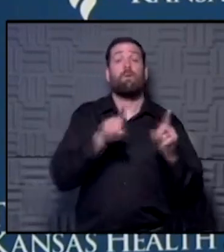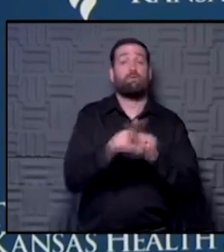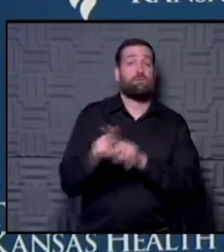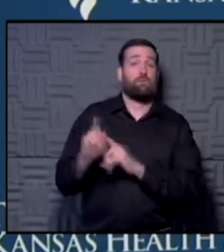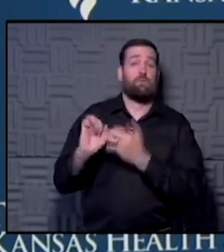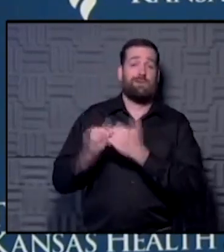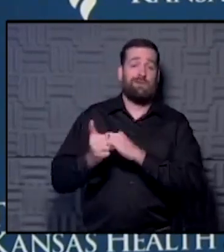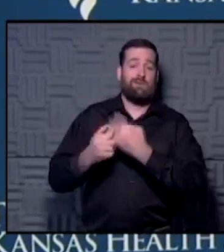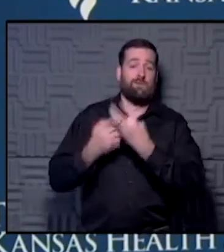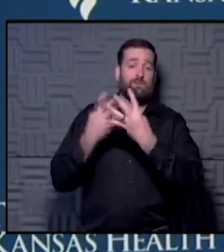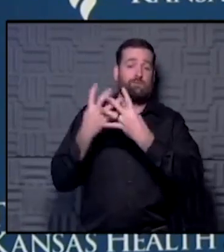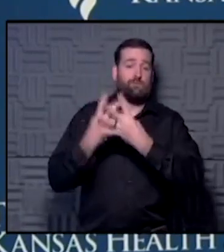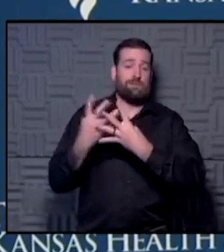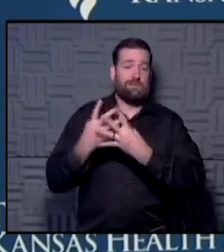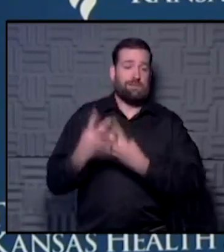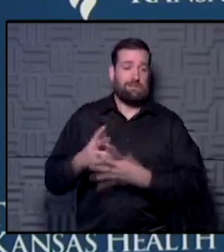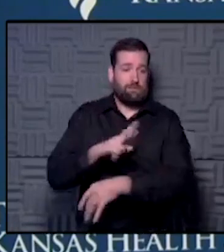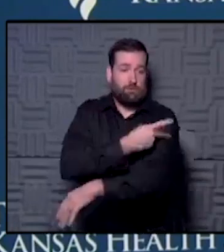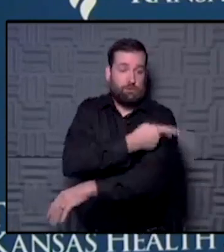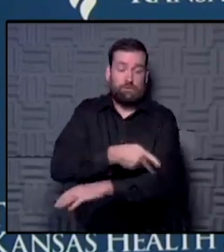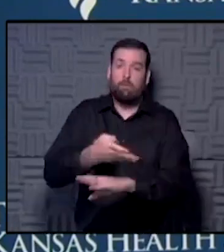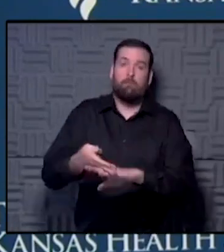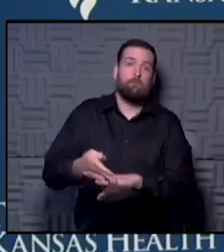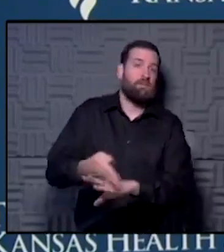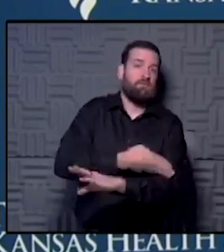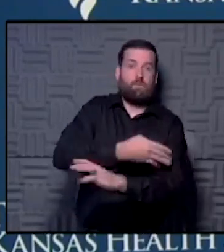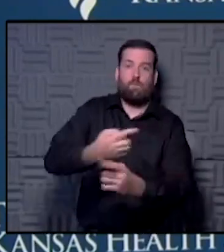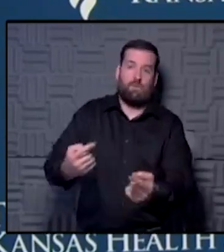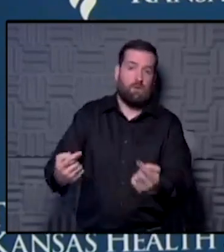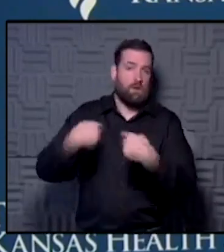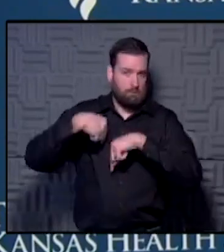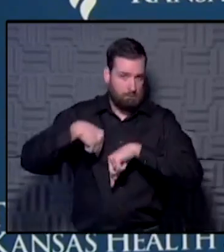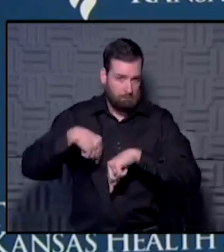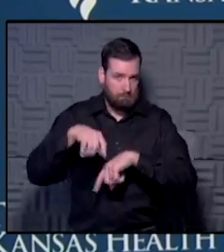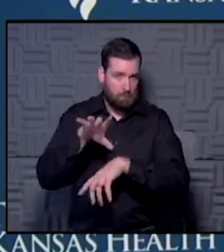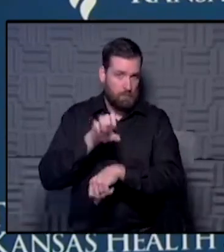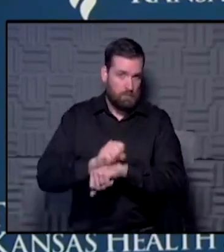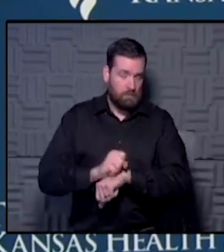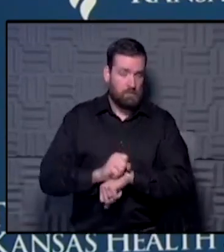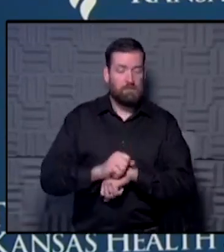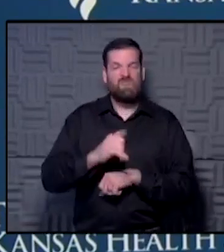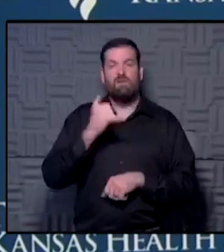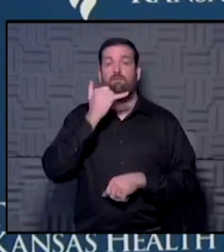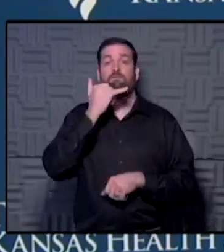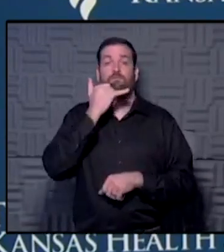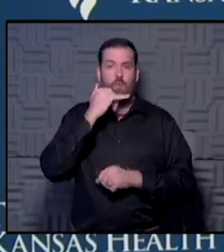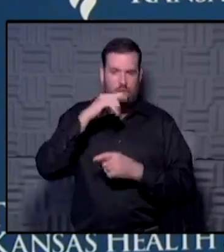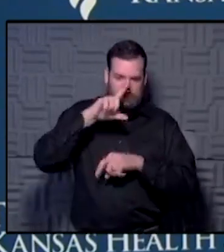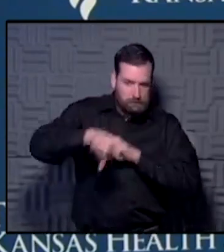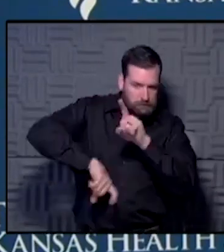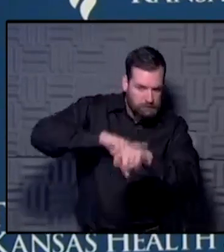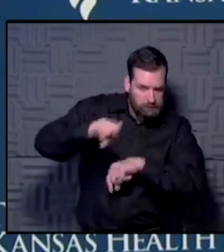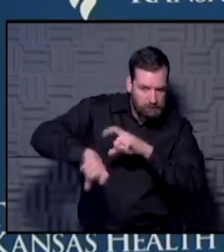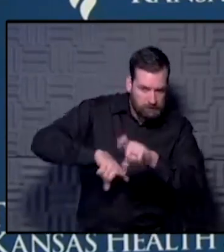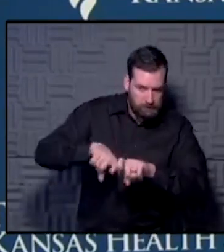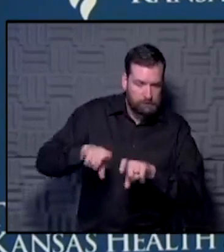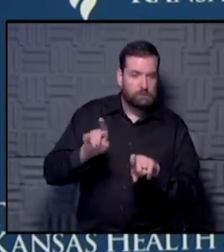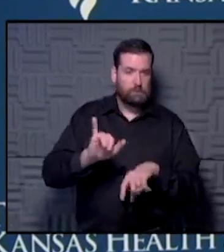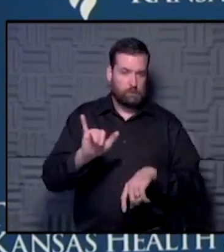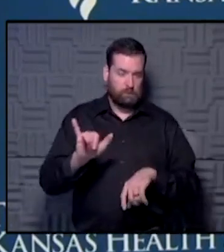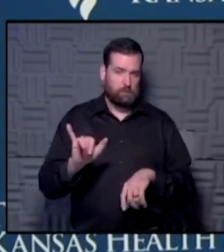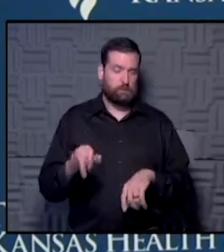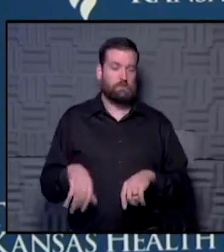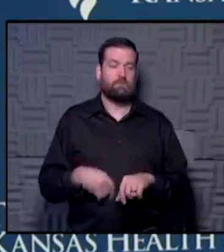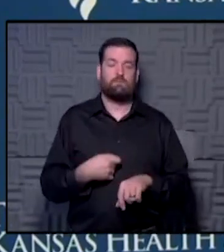screening patients even before they're coming in to some of these visits via telephone, I think helps. We have